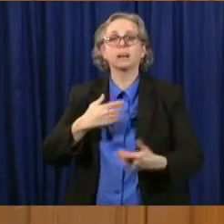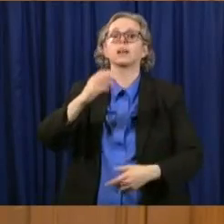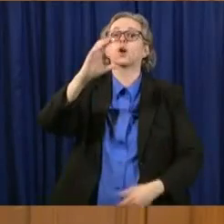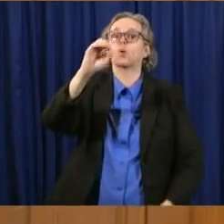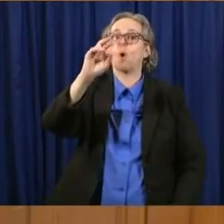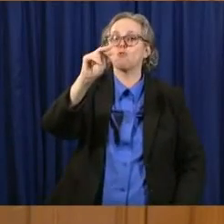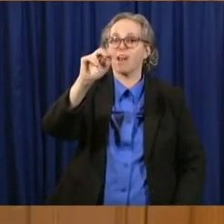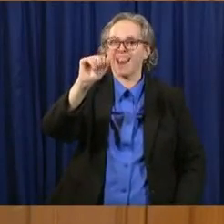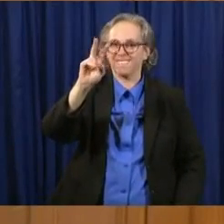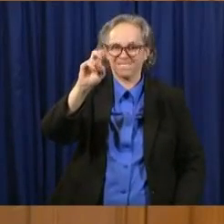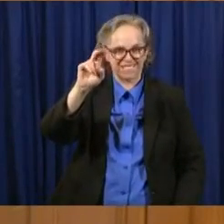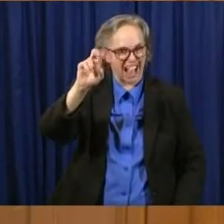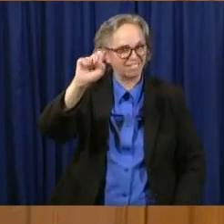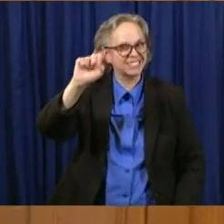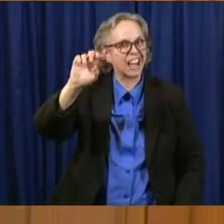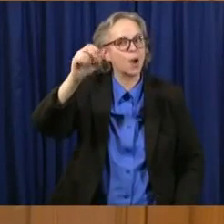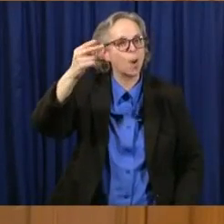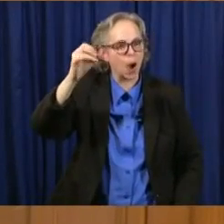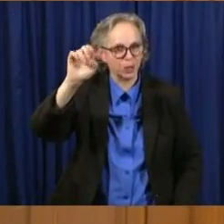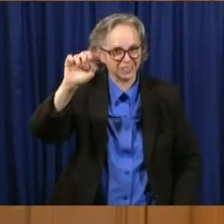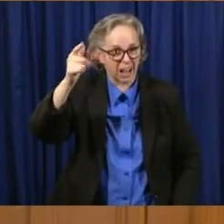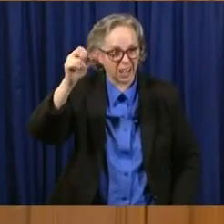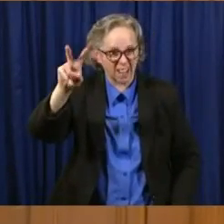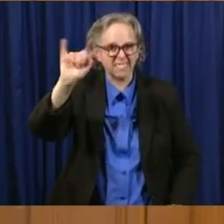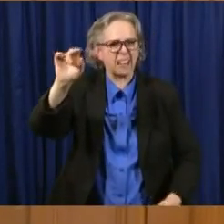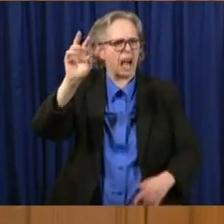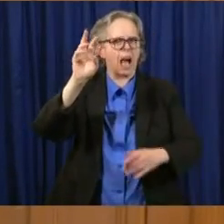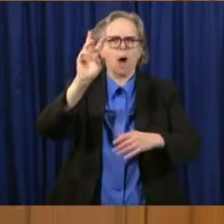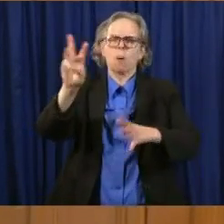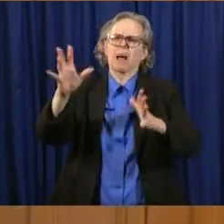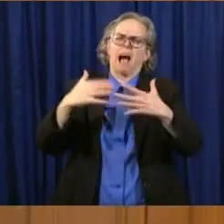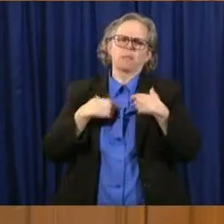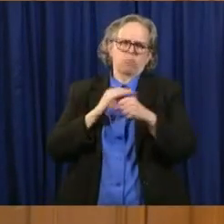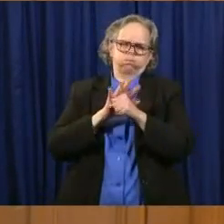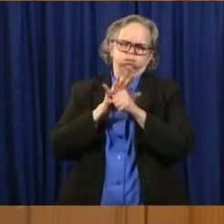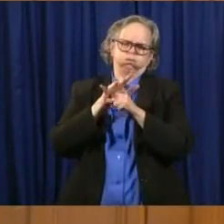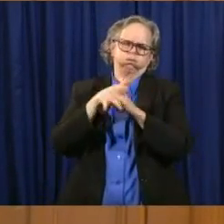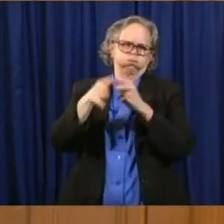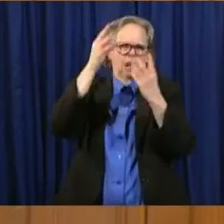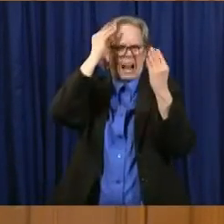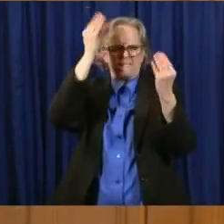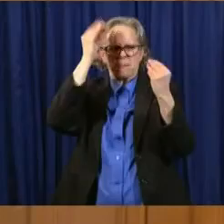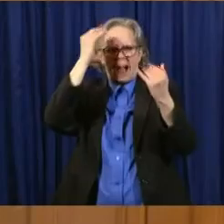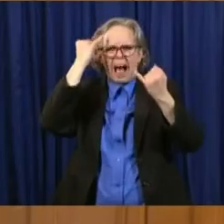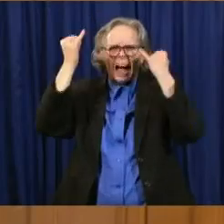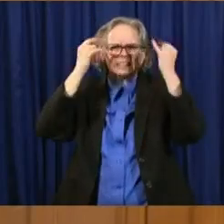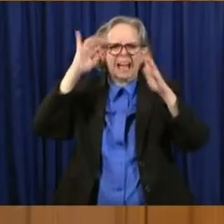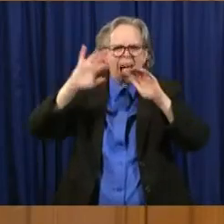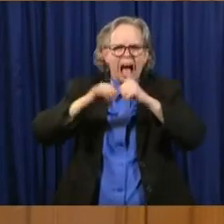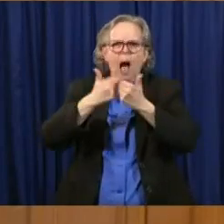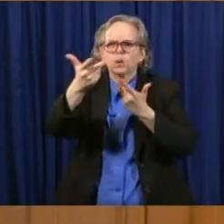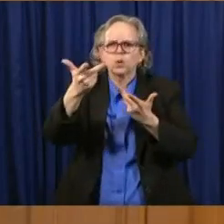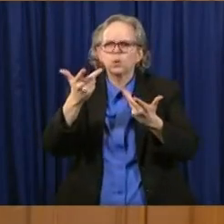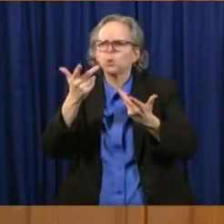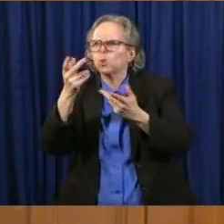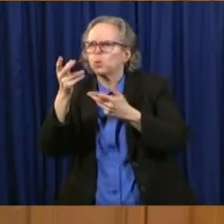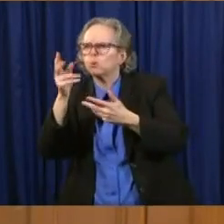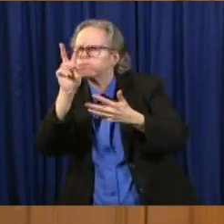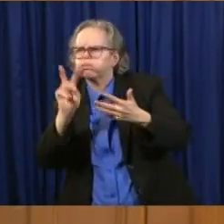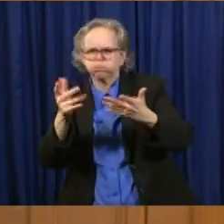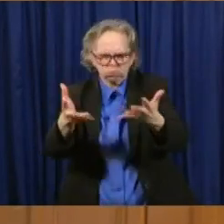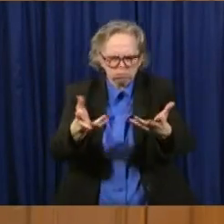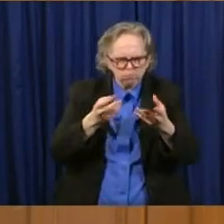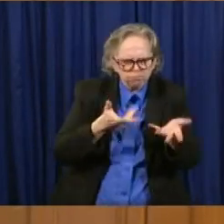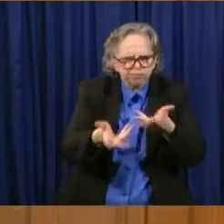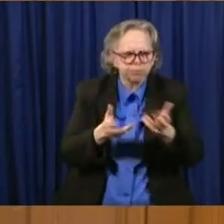a great place to go to learn more tips. A little teaser, a little spoiler alert, we have been working in the